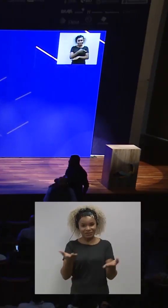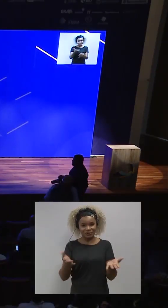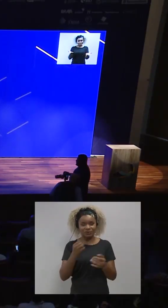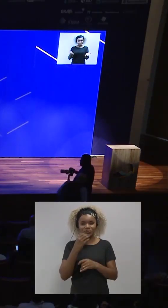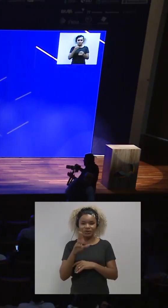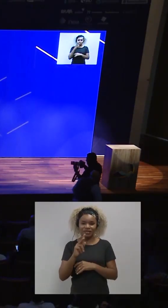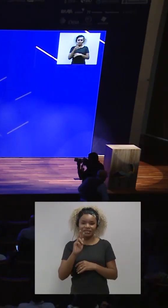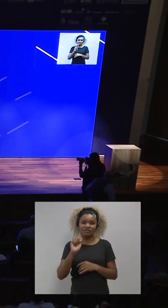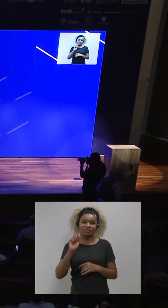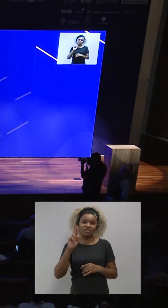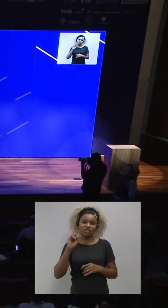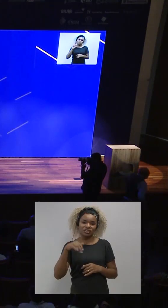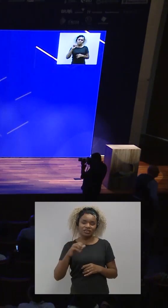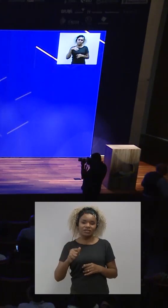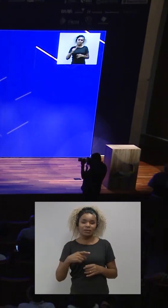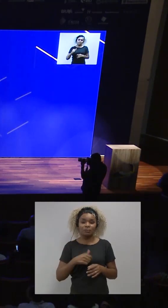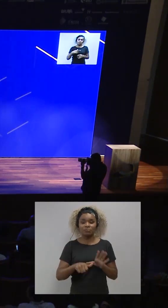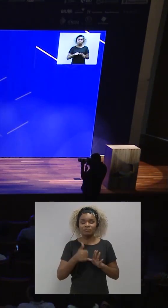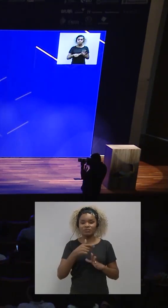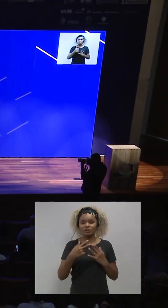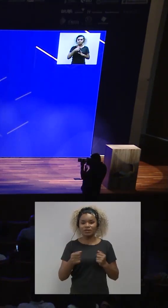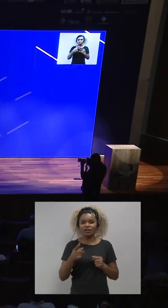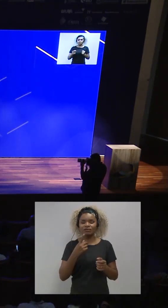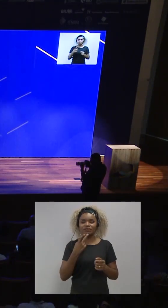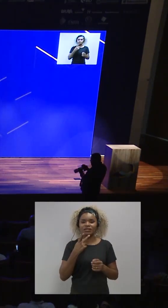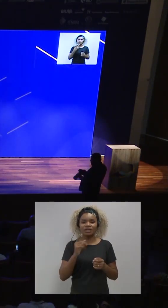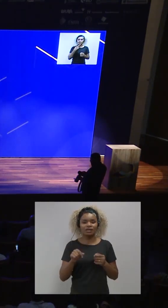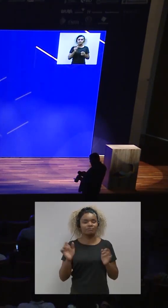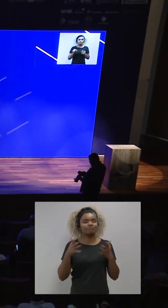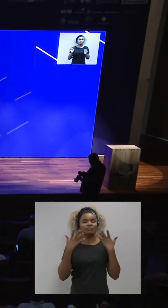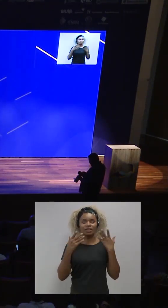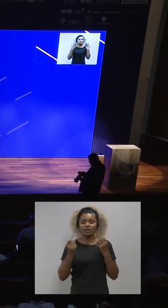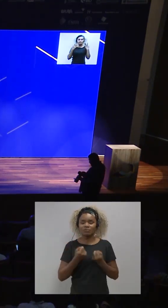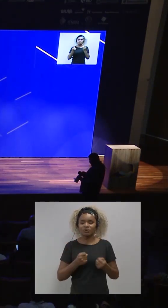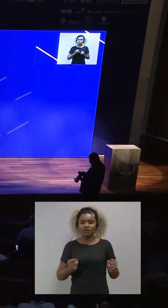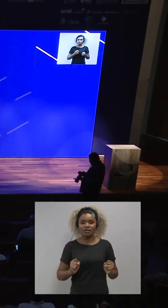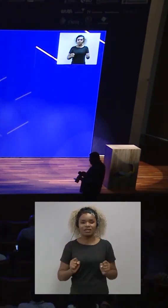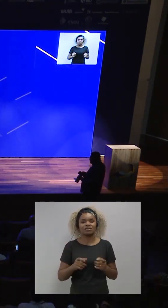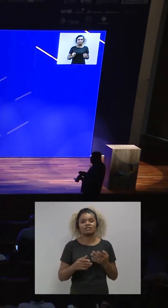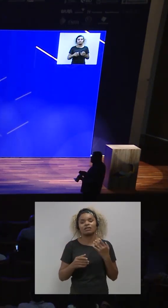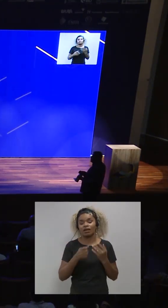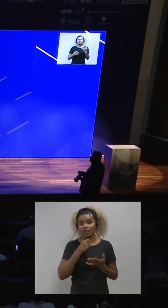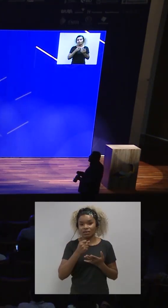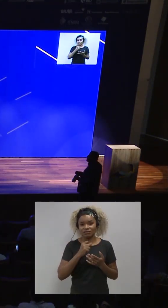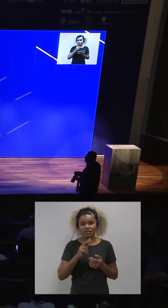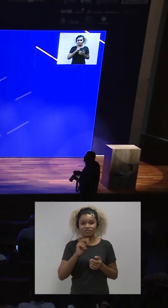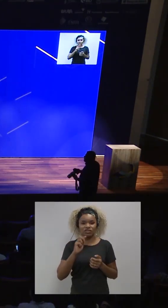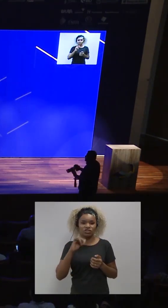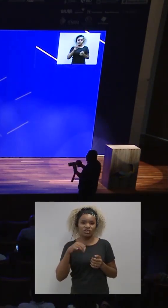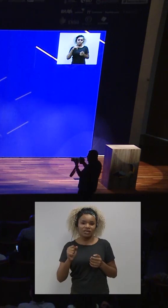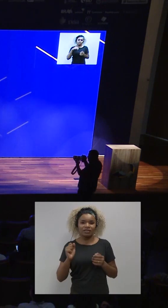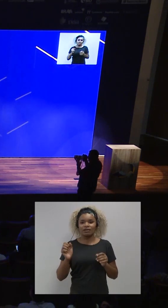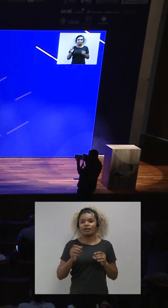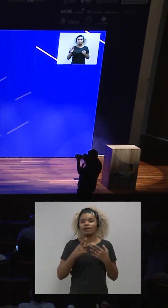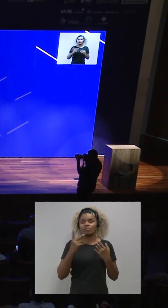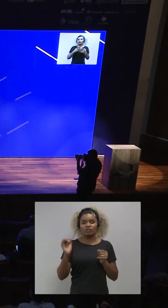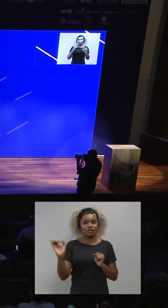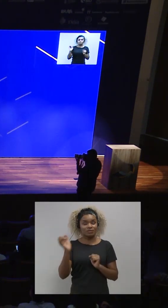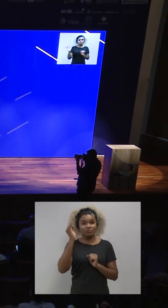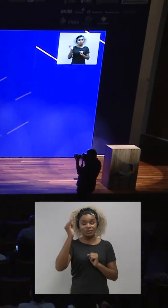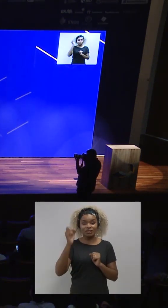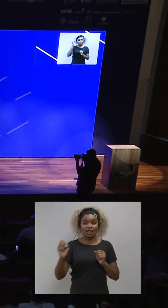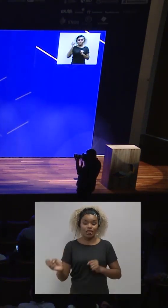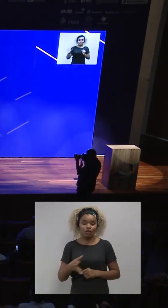Well, good afternoon, good afternoon, good afternoon, Virginia. Firstly, I'd like to say that it's a great pleasure to interview Virginia. She's an